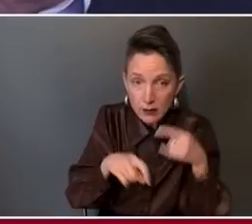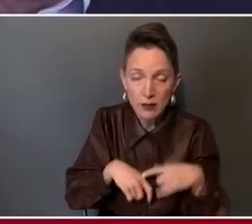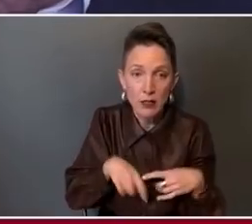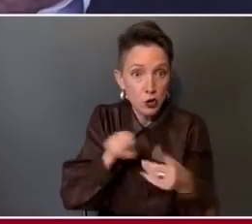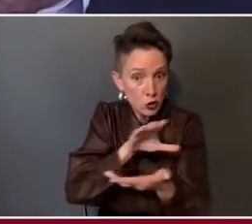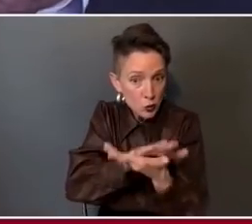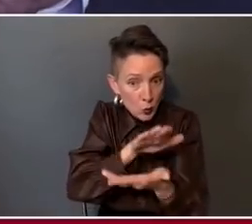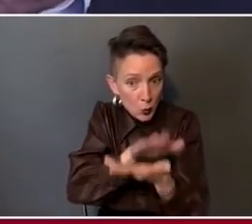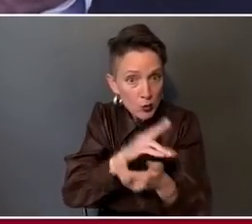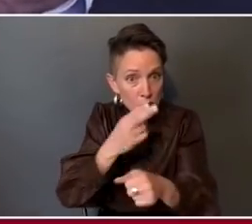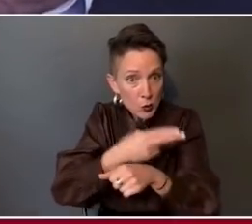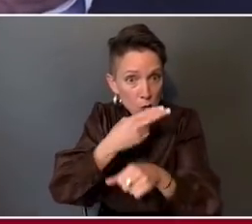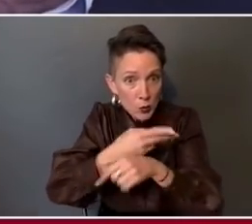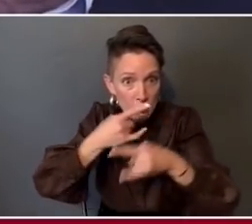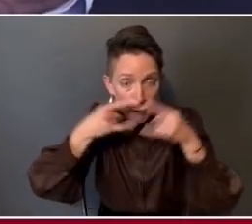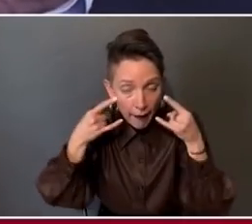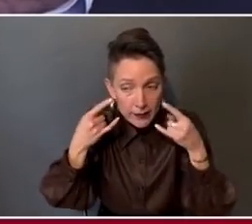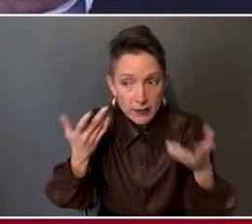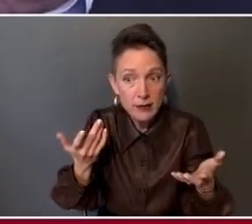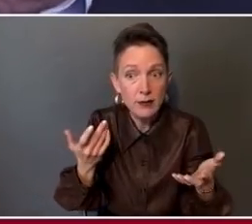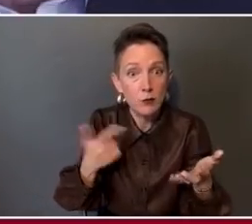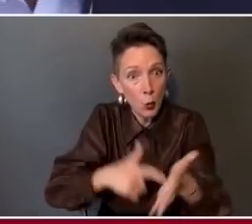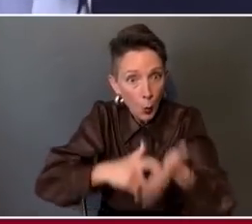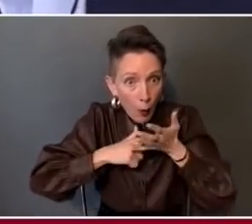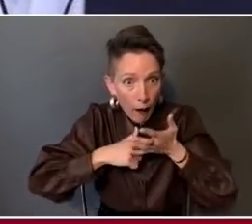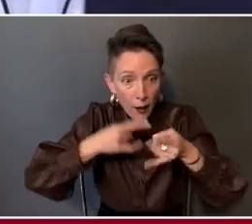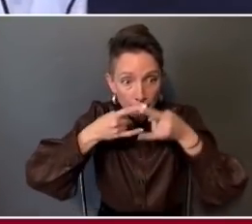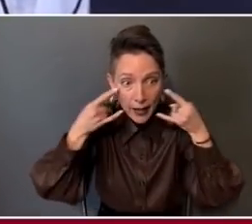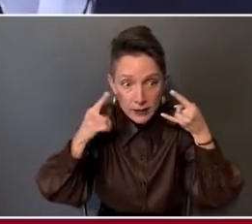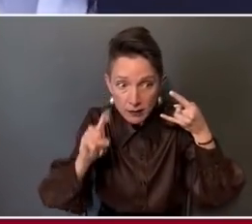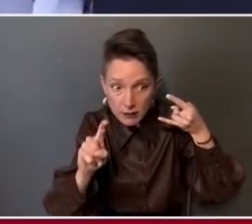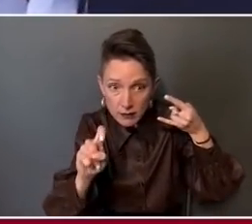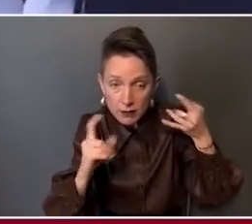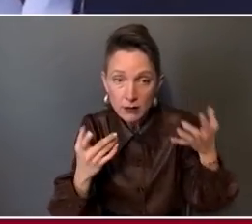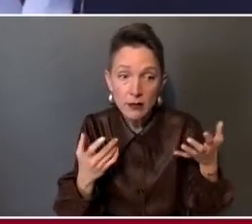continue to ask kids to wear masks or require kids to wear masks?